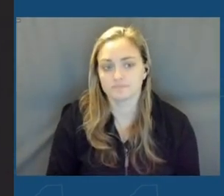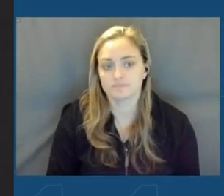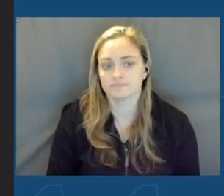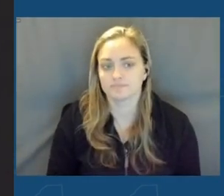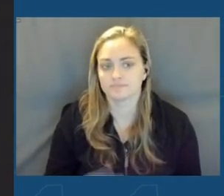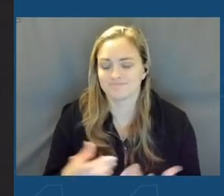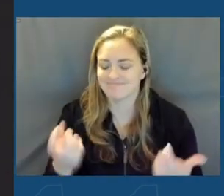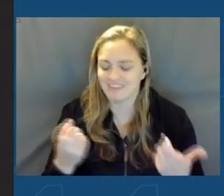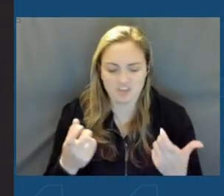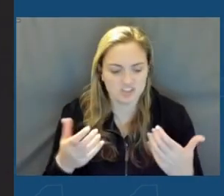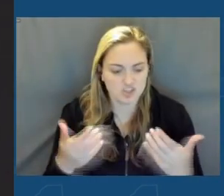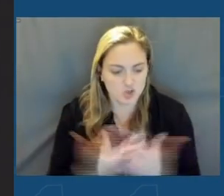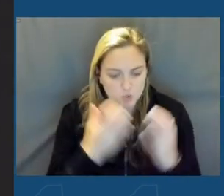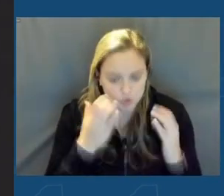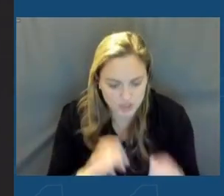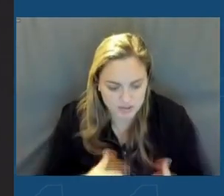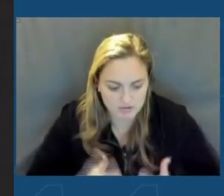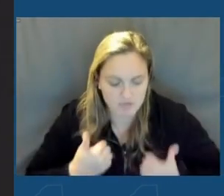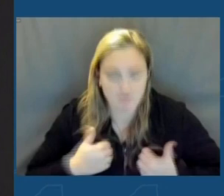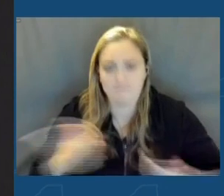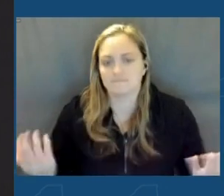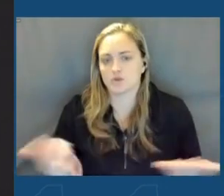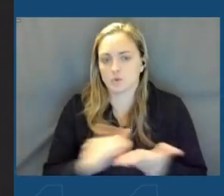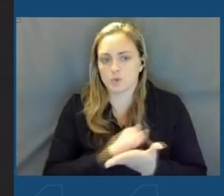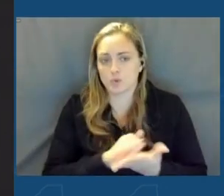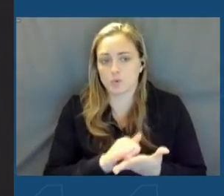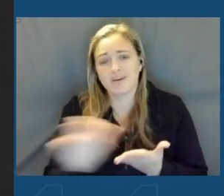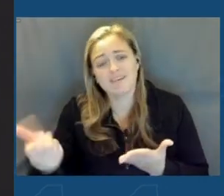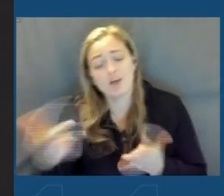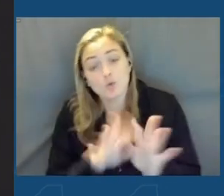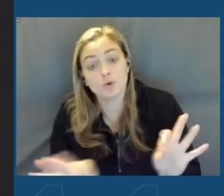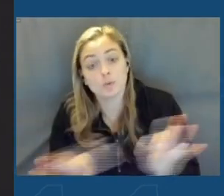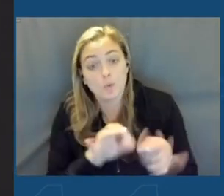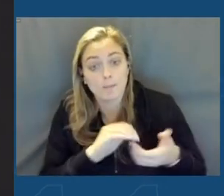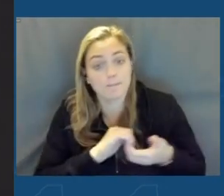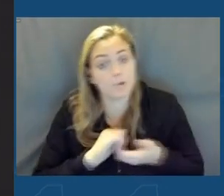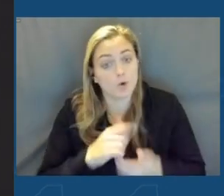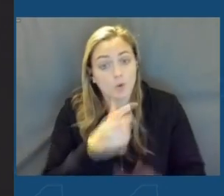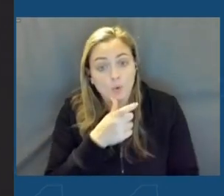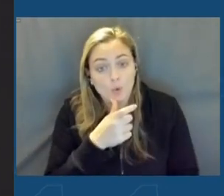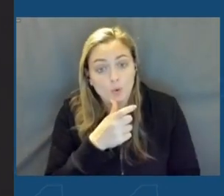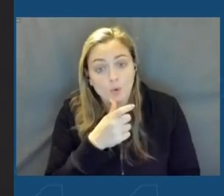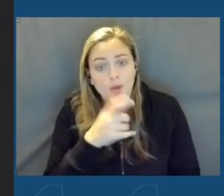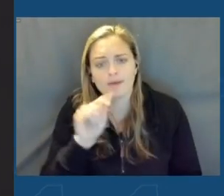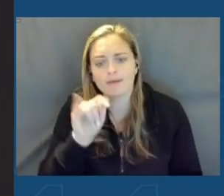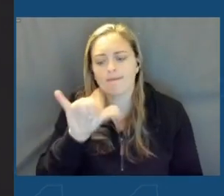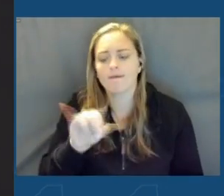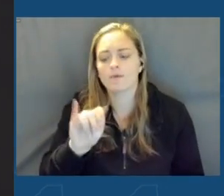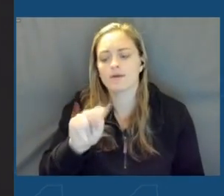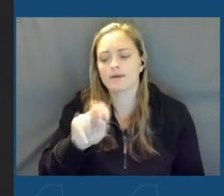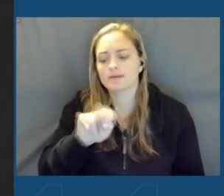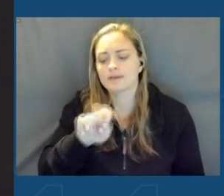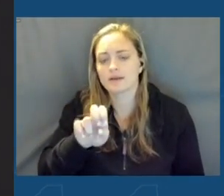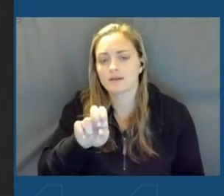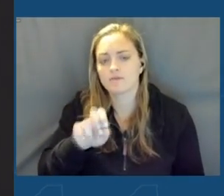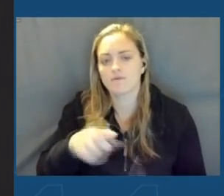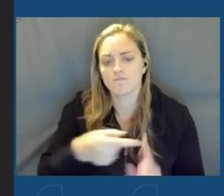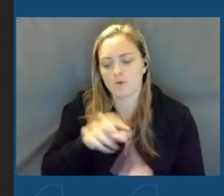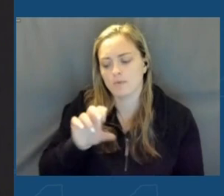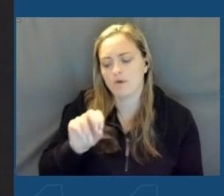a whole new lease on life here in the state of New York. And another important partner in this is the county executive for Monondaga.